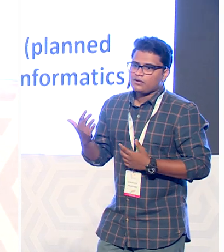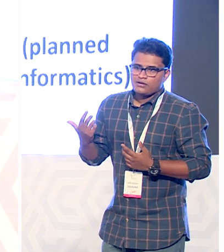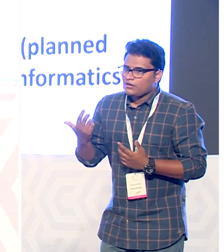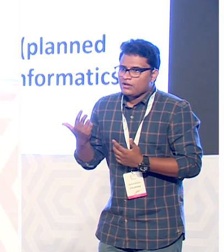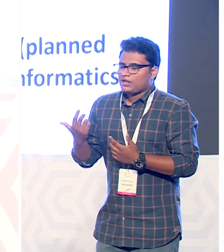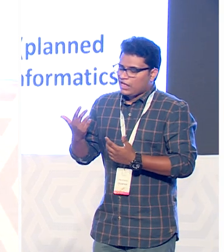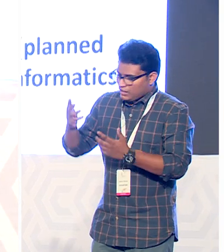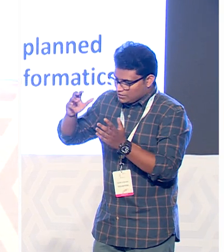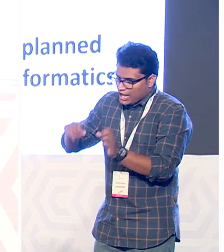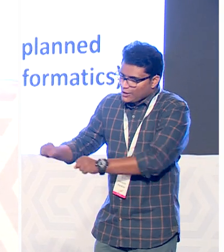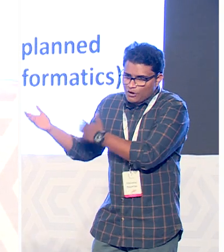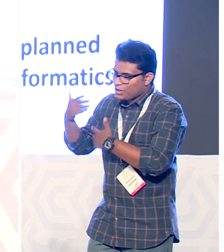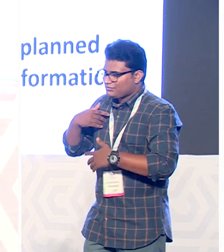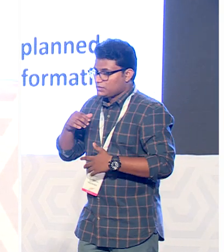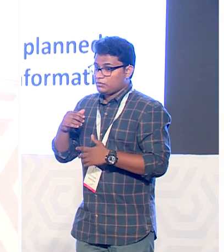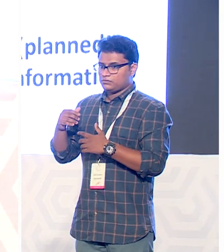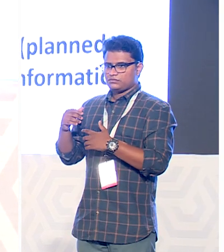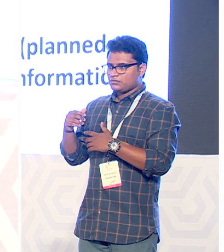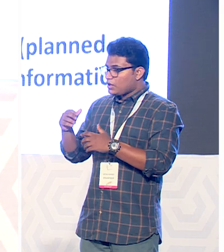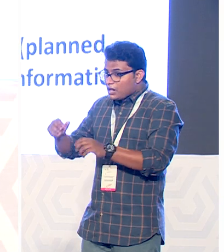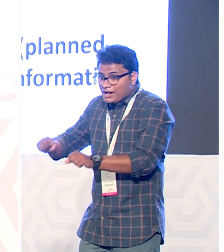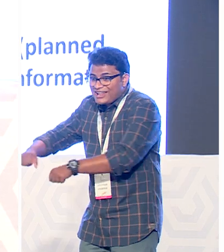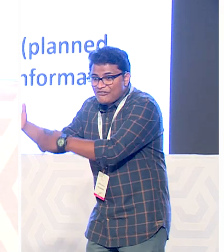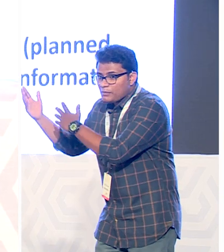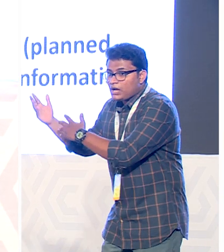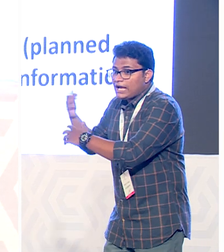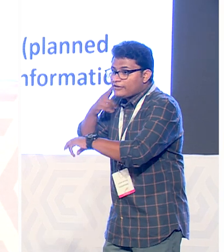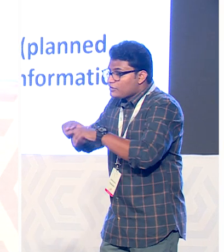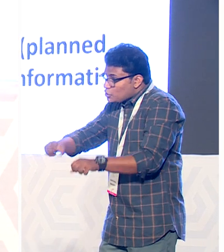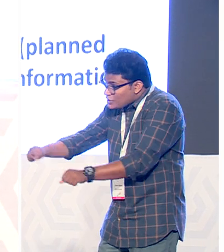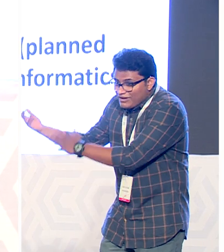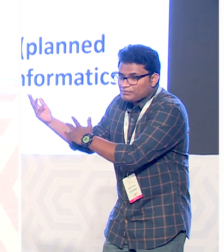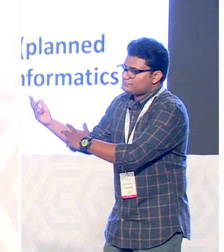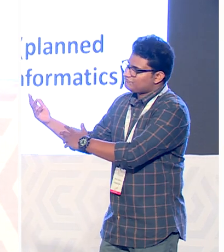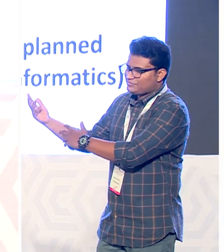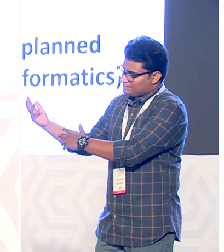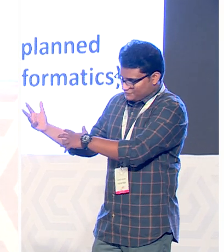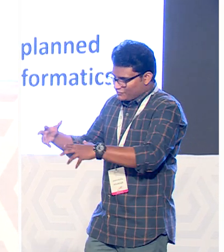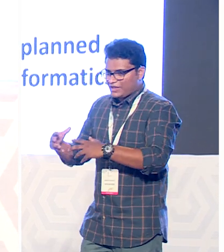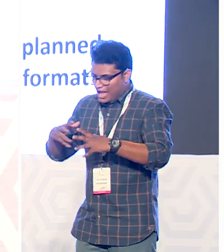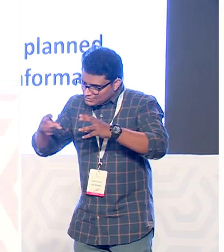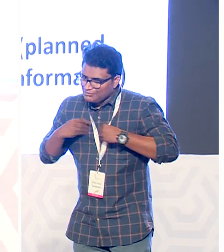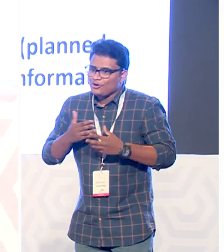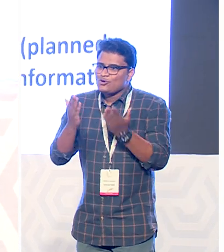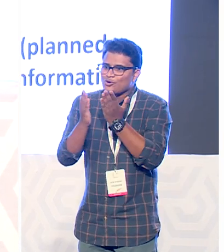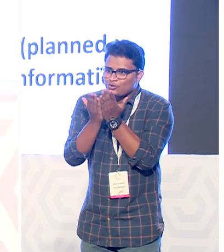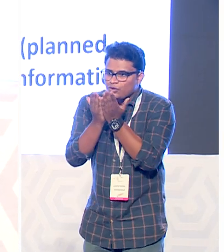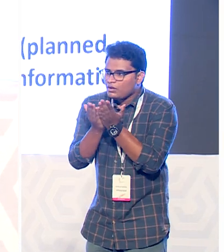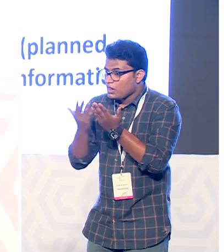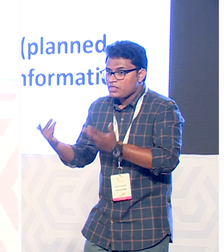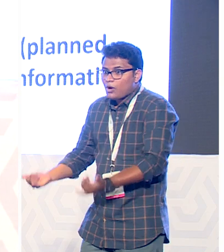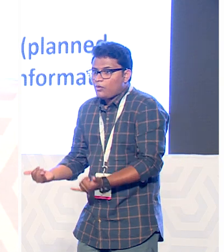schooling to where I am now I've come a pretty long way I did a bachelor's